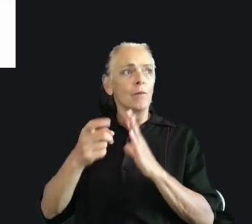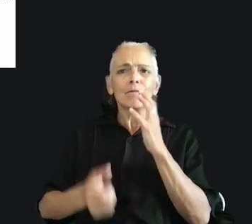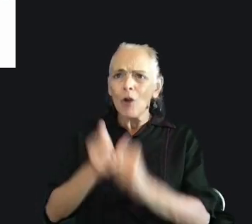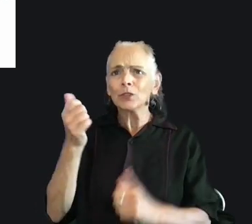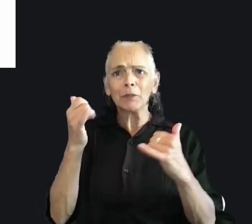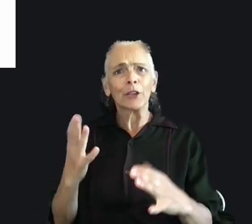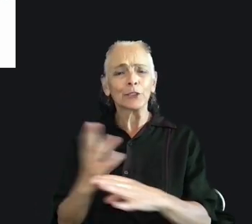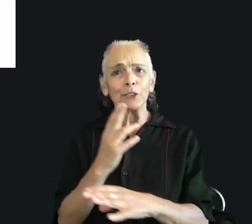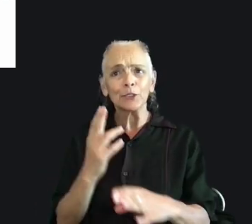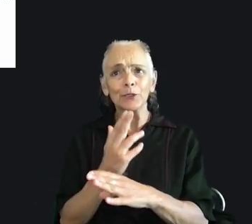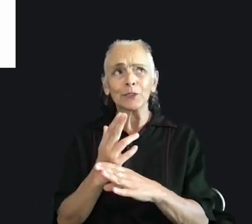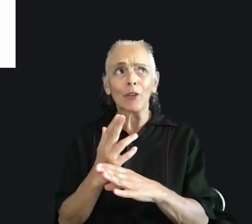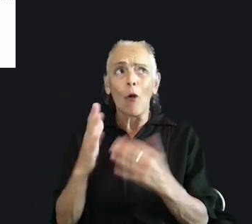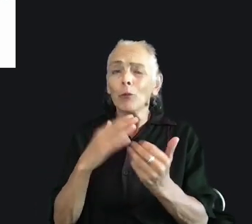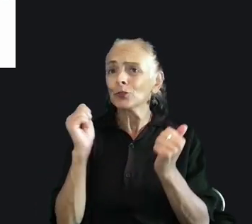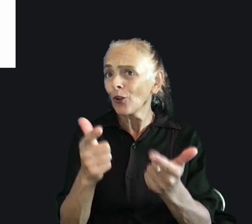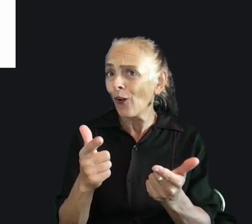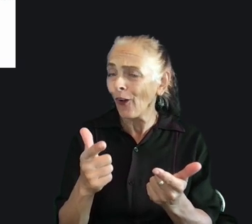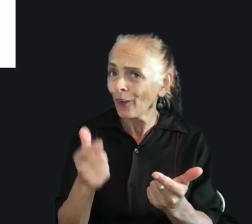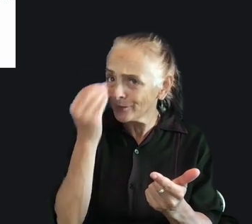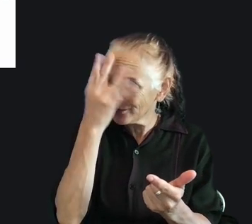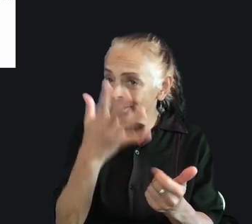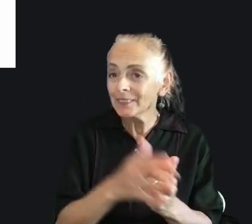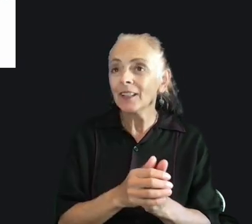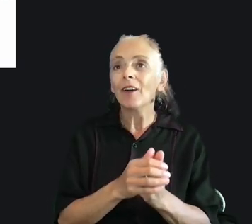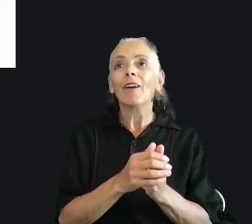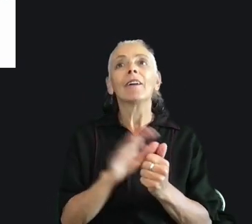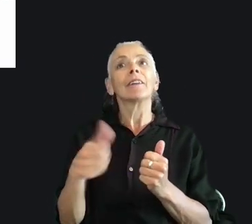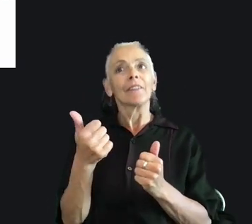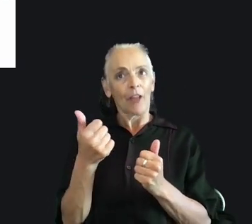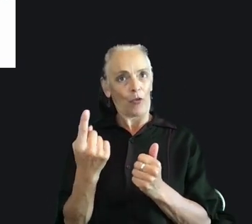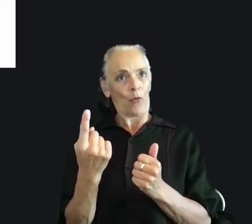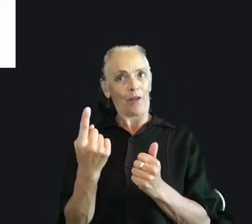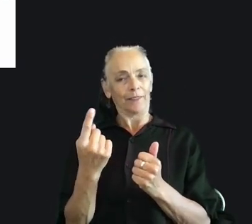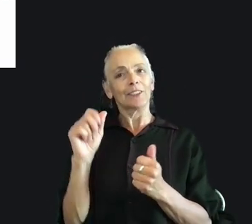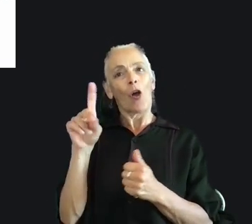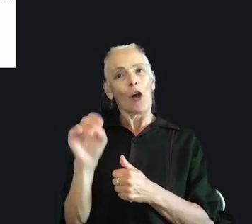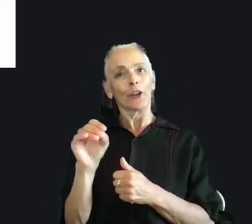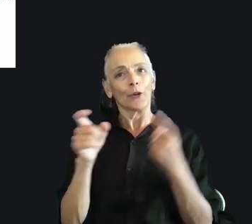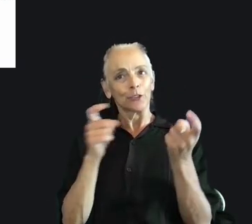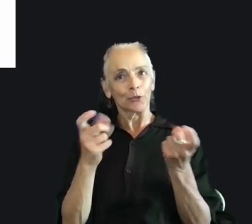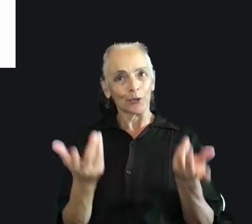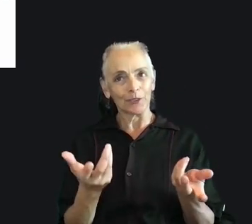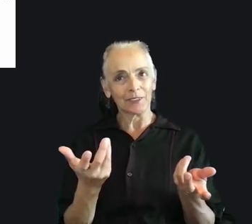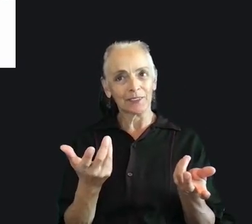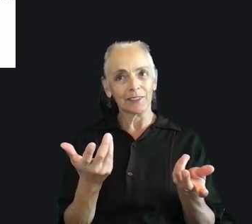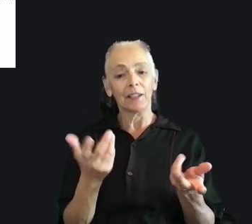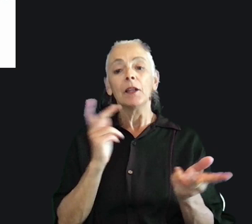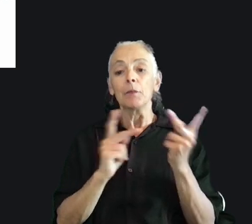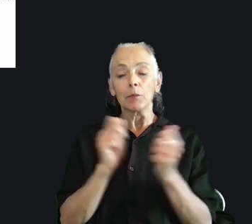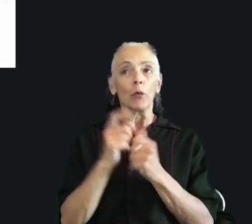majority we mean almost everybody. Another one that often gets our product teams is audio controls. These features are used by people with